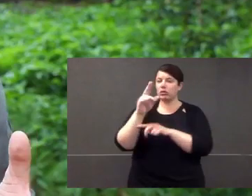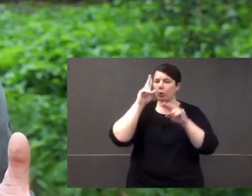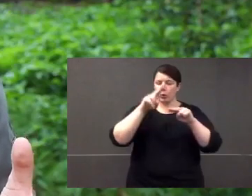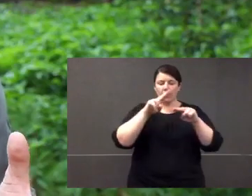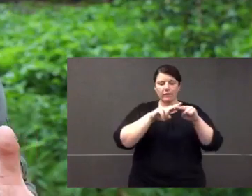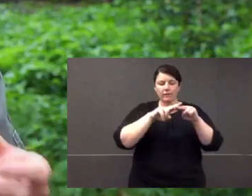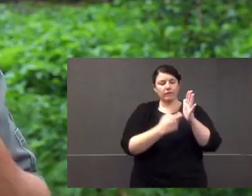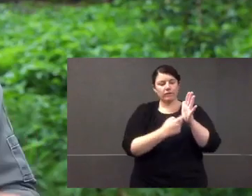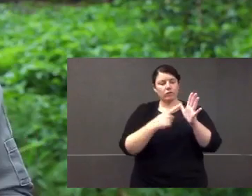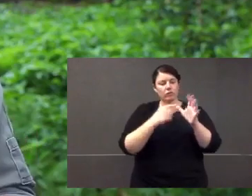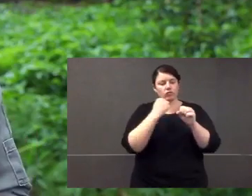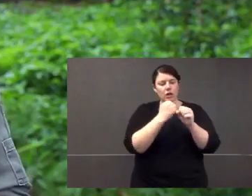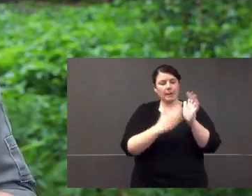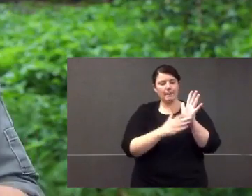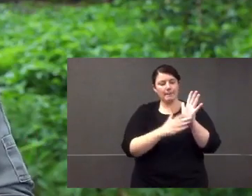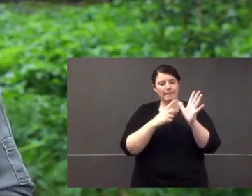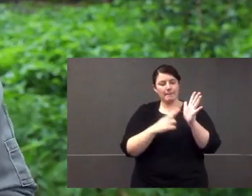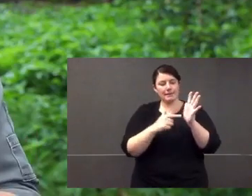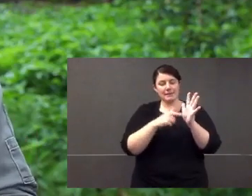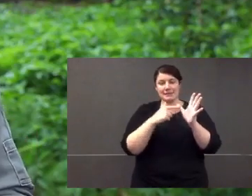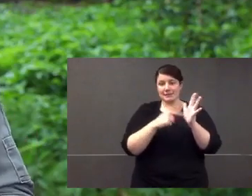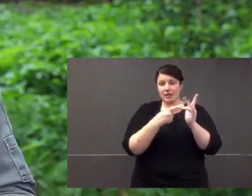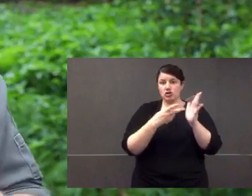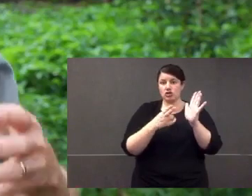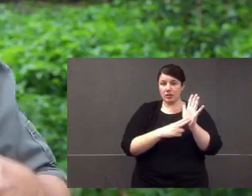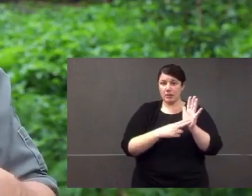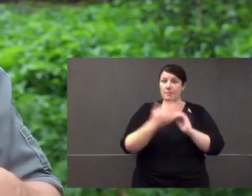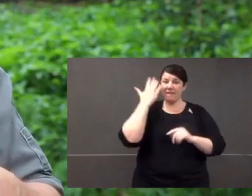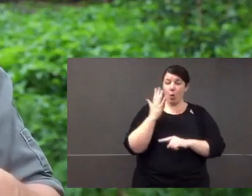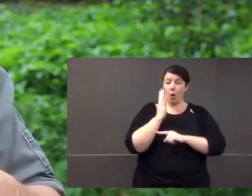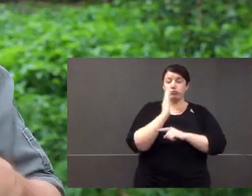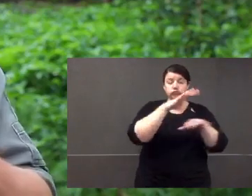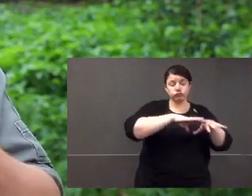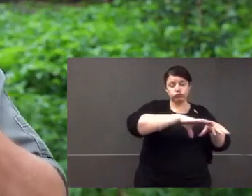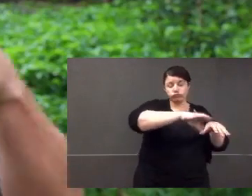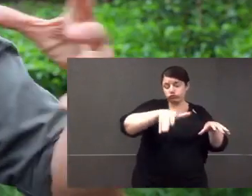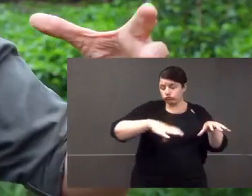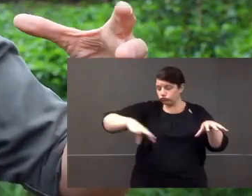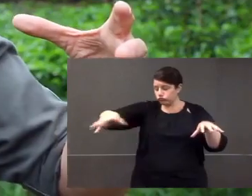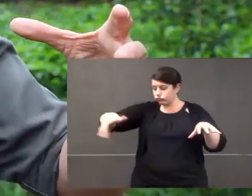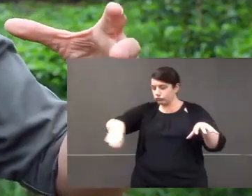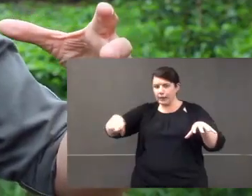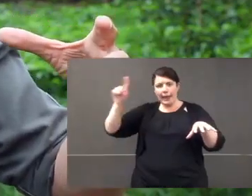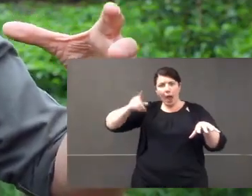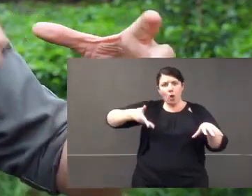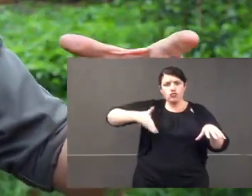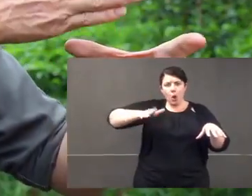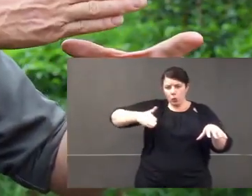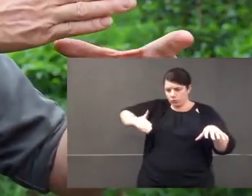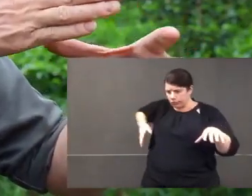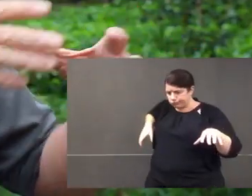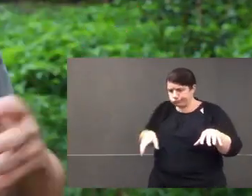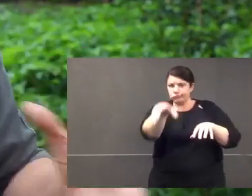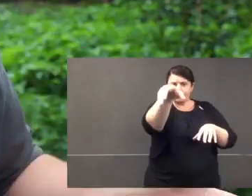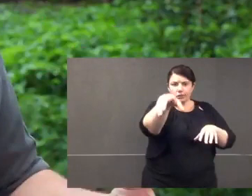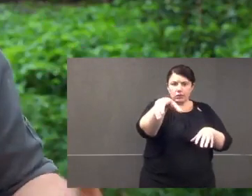fragmentation. Now fragmentation is a word that I'll explain. Forests used to be whole. There were no breaks in